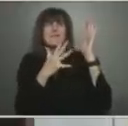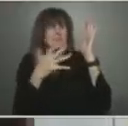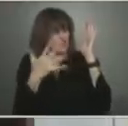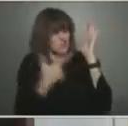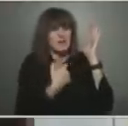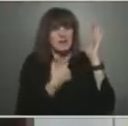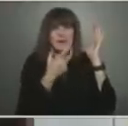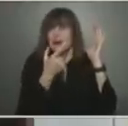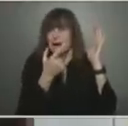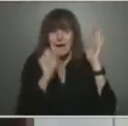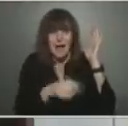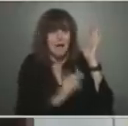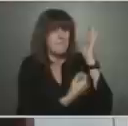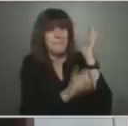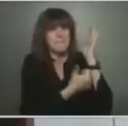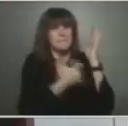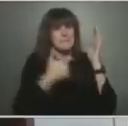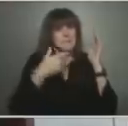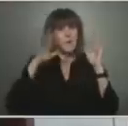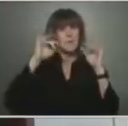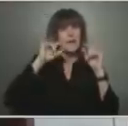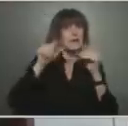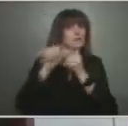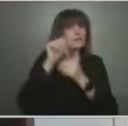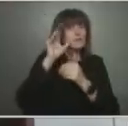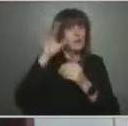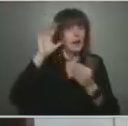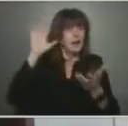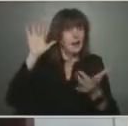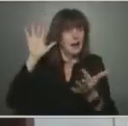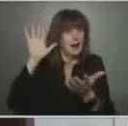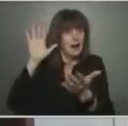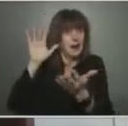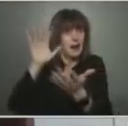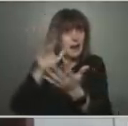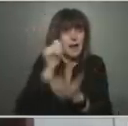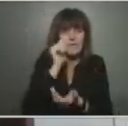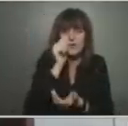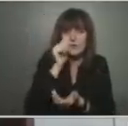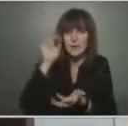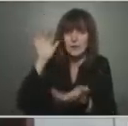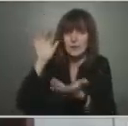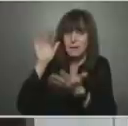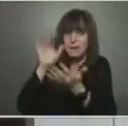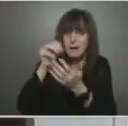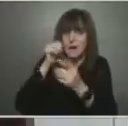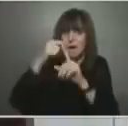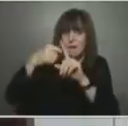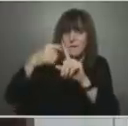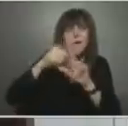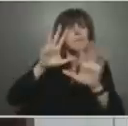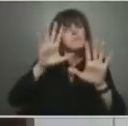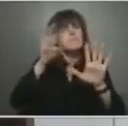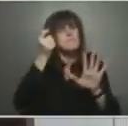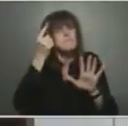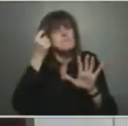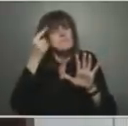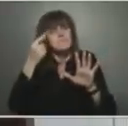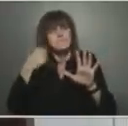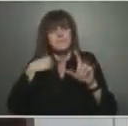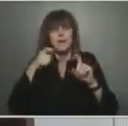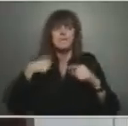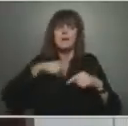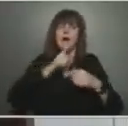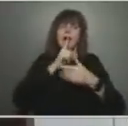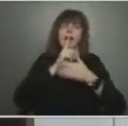and less day by day, month by month, going forward. All the while staying humble in front of this virus. Deep